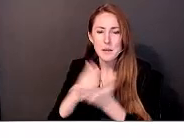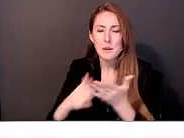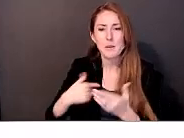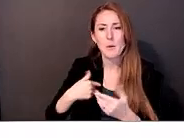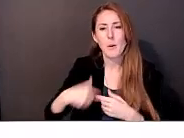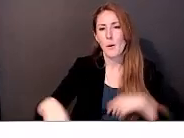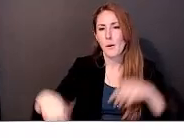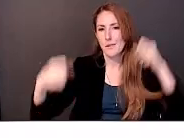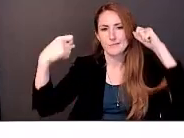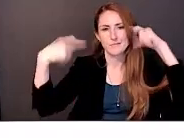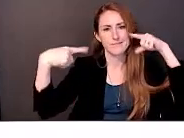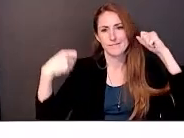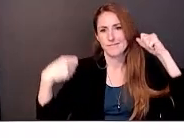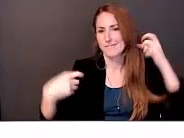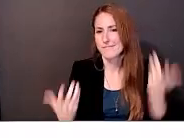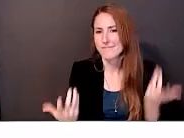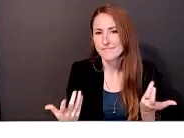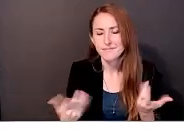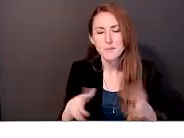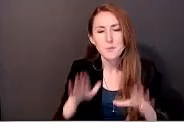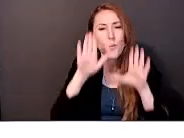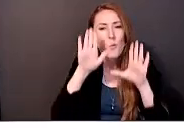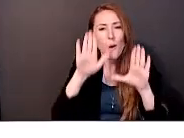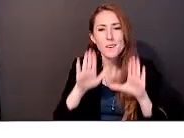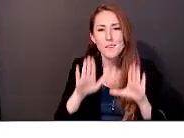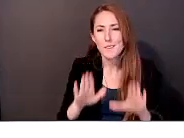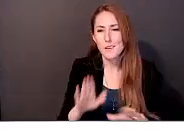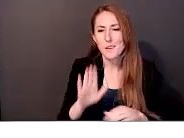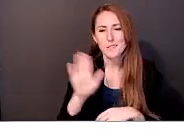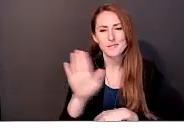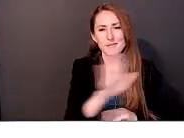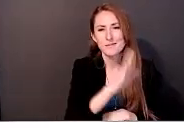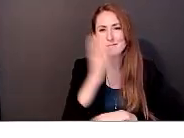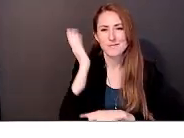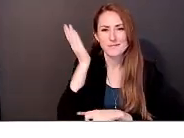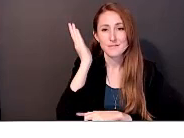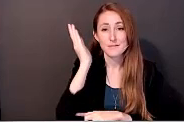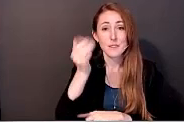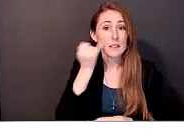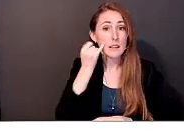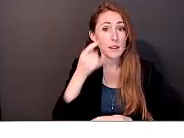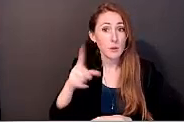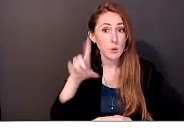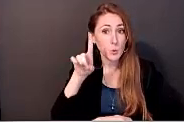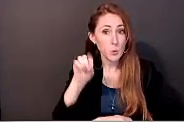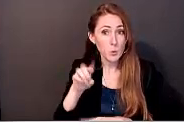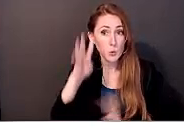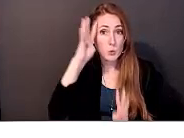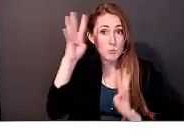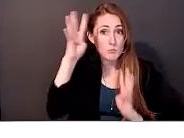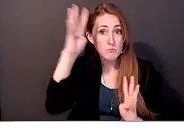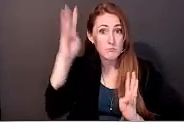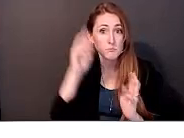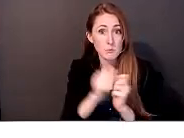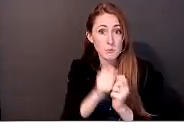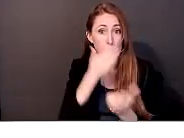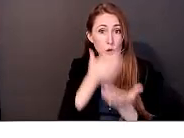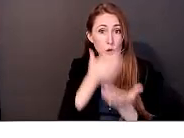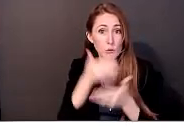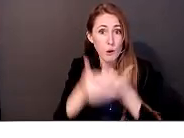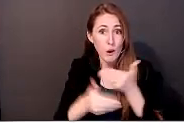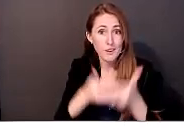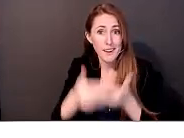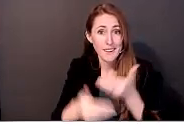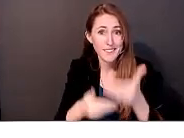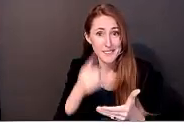it was great to hear from you. And if you do end up coming up with processes for vetting your deliverables and everything